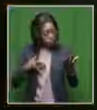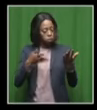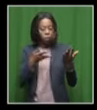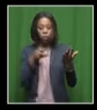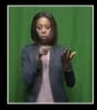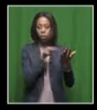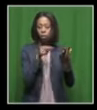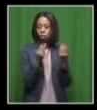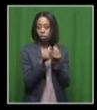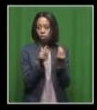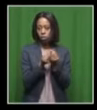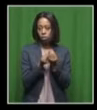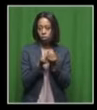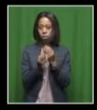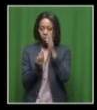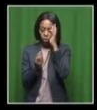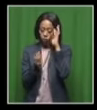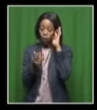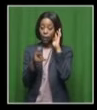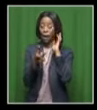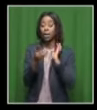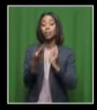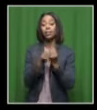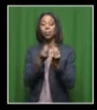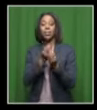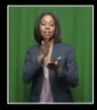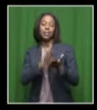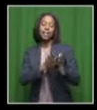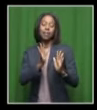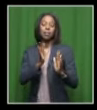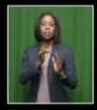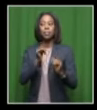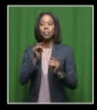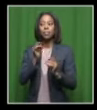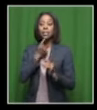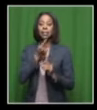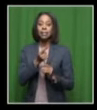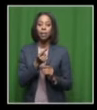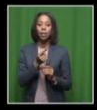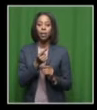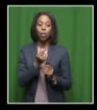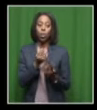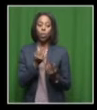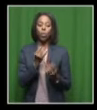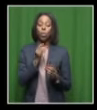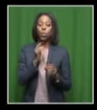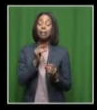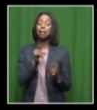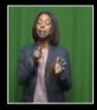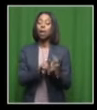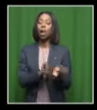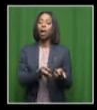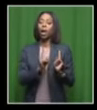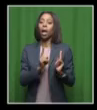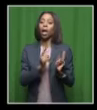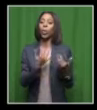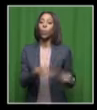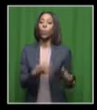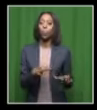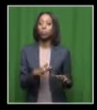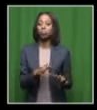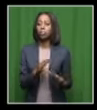And you know, this is something that's been described as a silent killer. But as you say, you saw all of these young people.